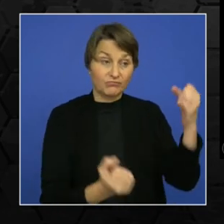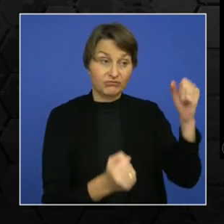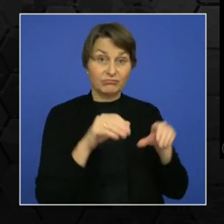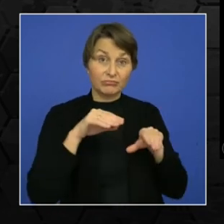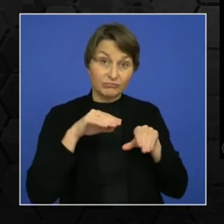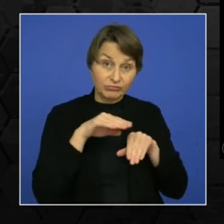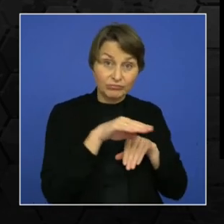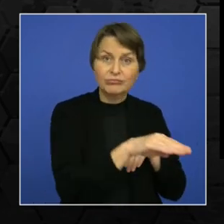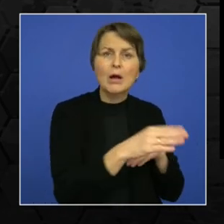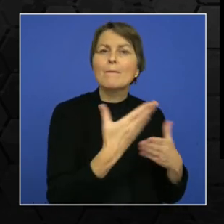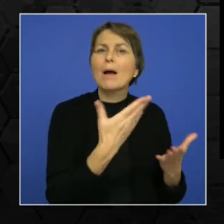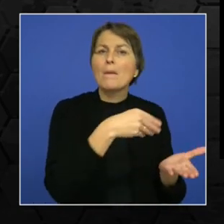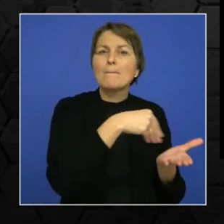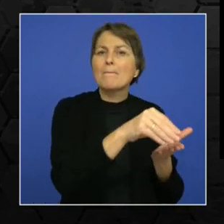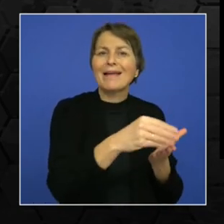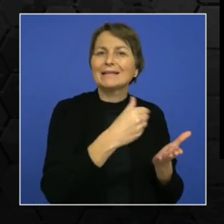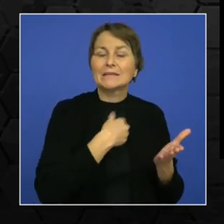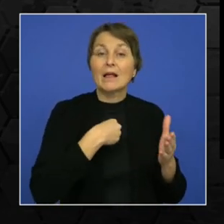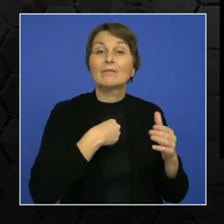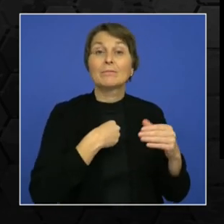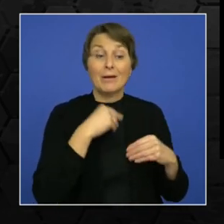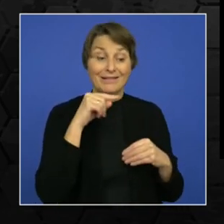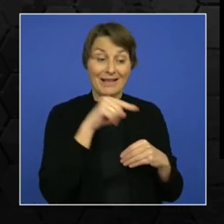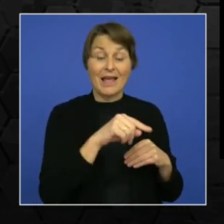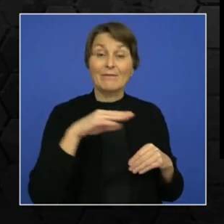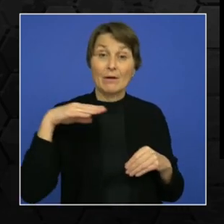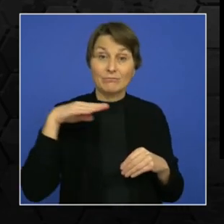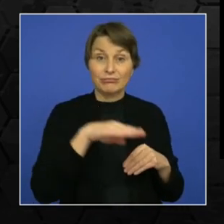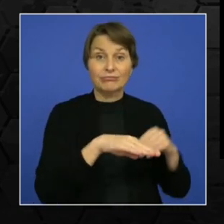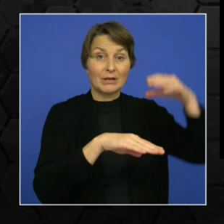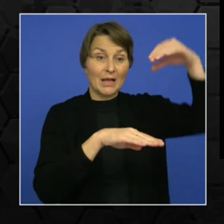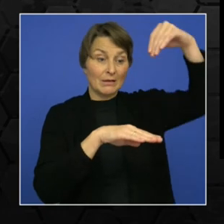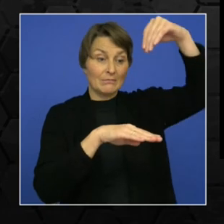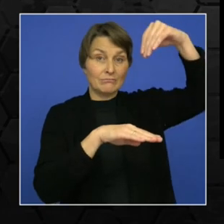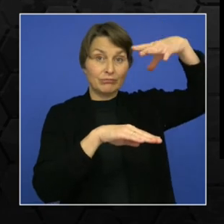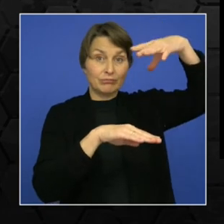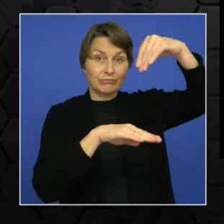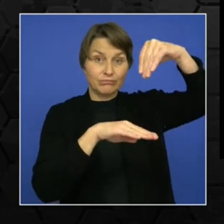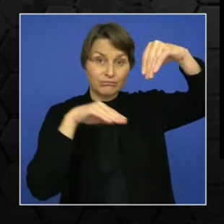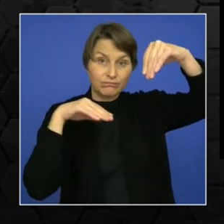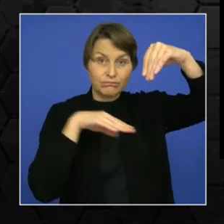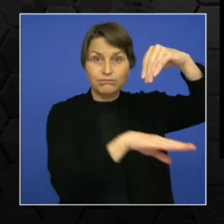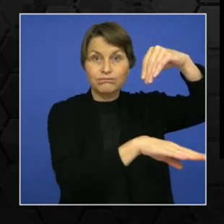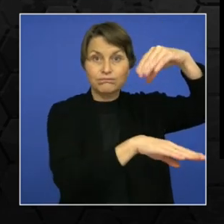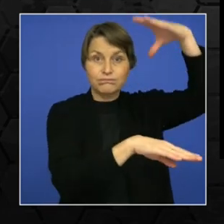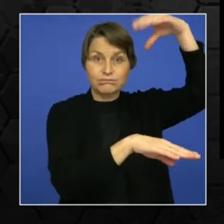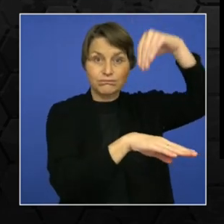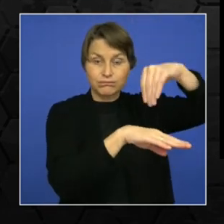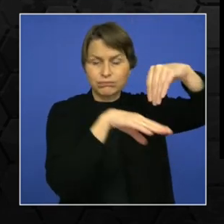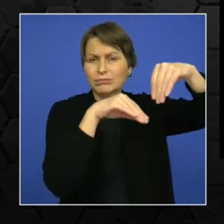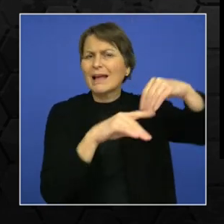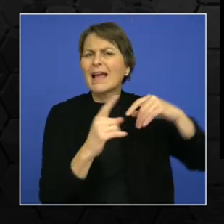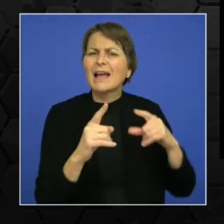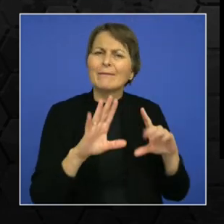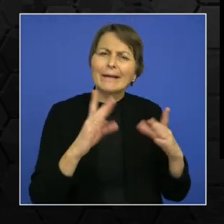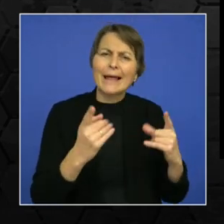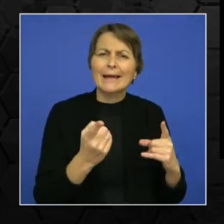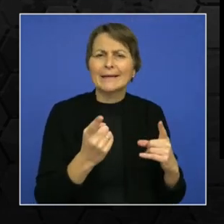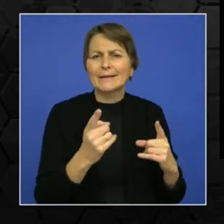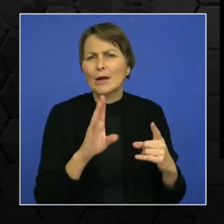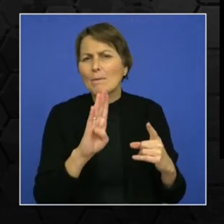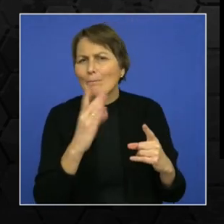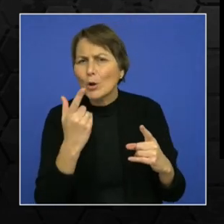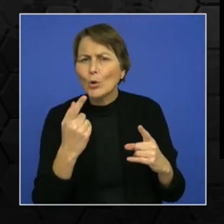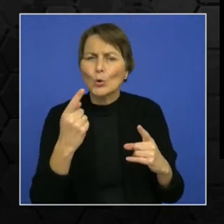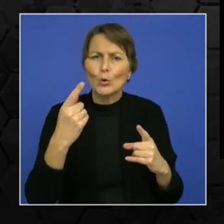happens on roads. So as soon as your vehicle passes through an electronic toll collection booth, it uses services like Bluetooth and image recognition as